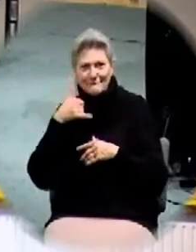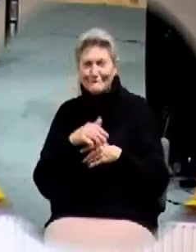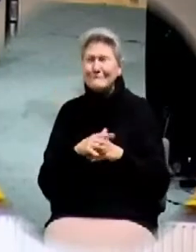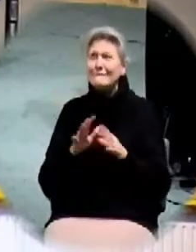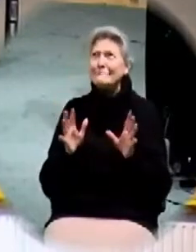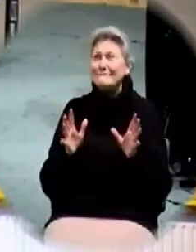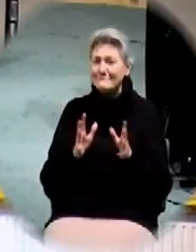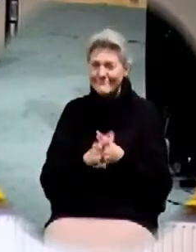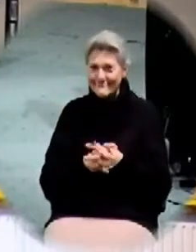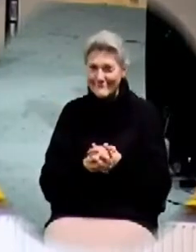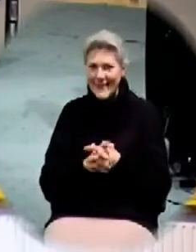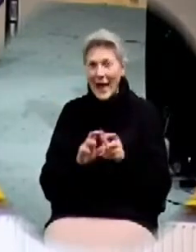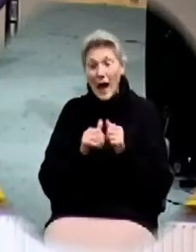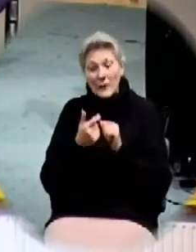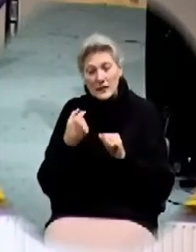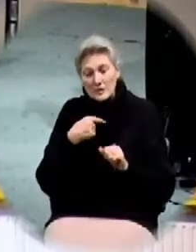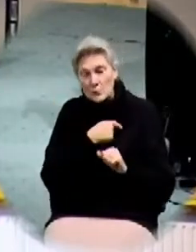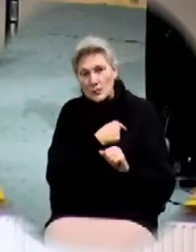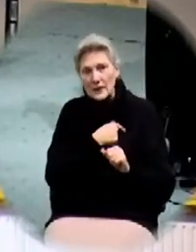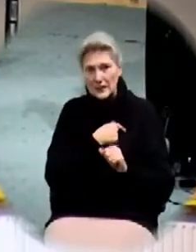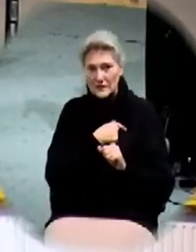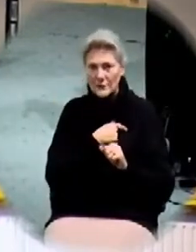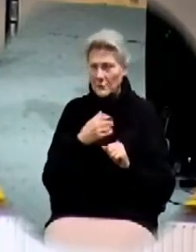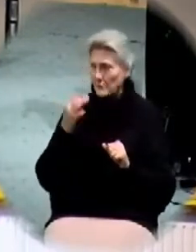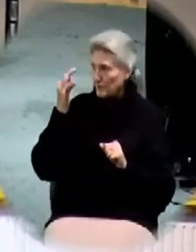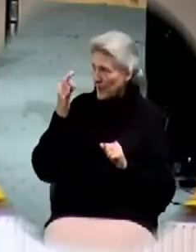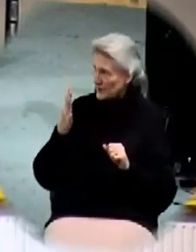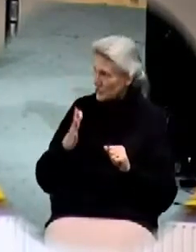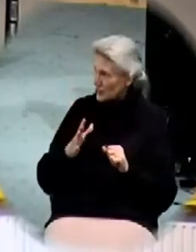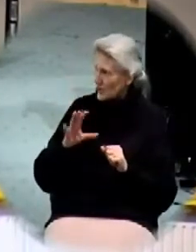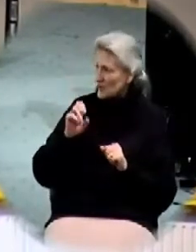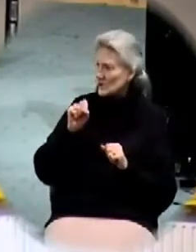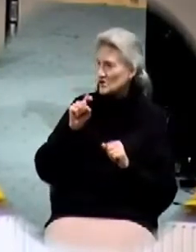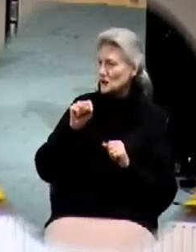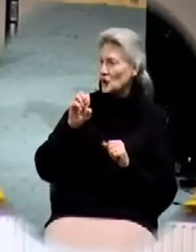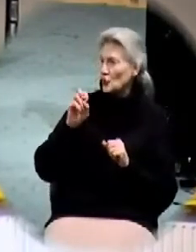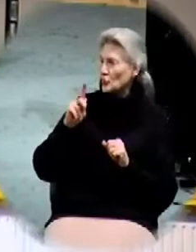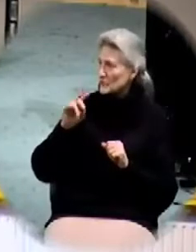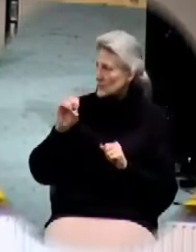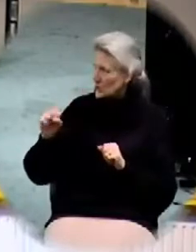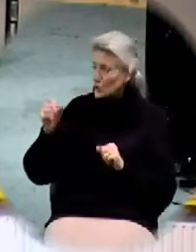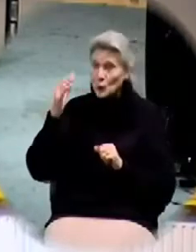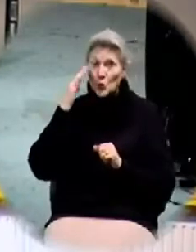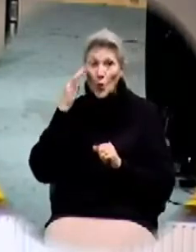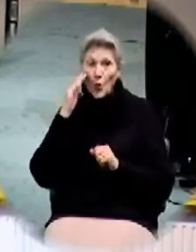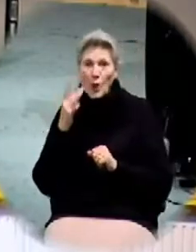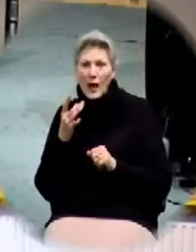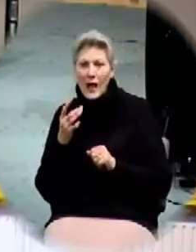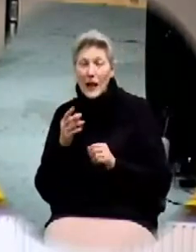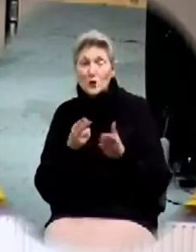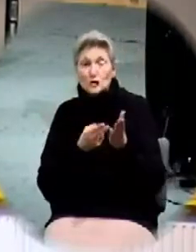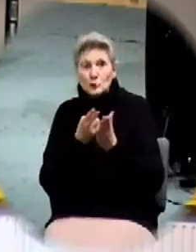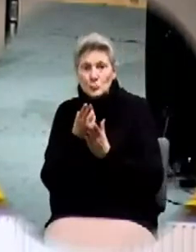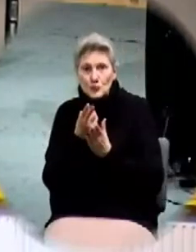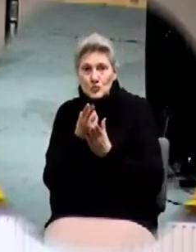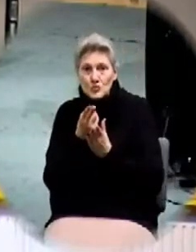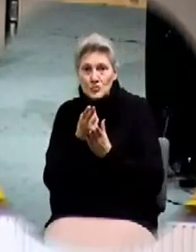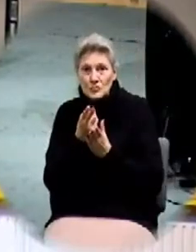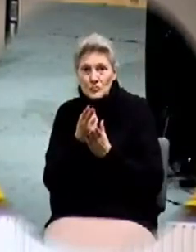how can we Pastor Stokes who know light and have been received light